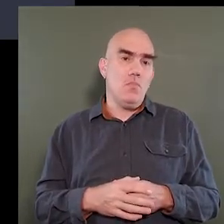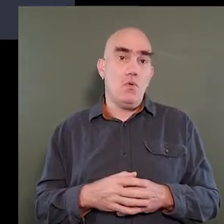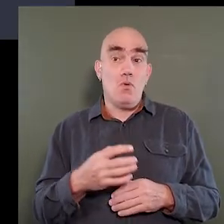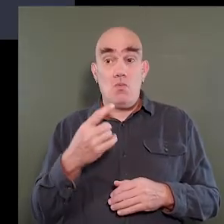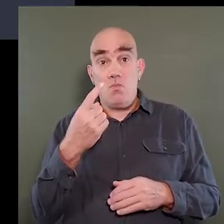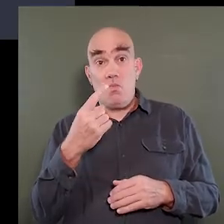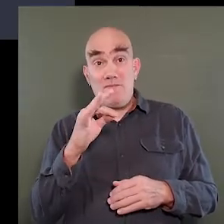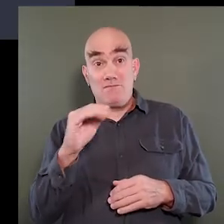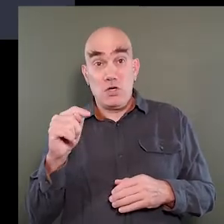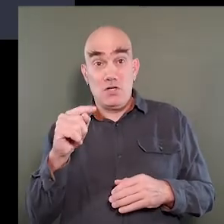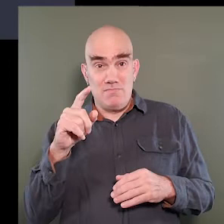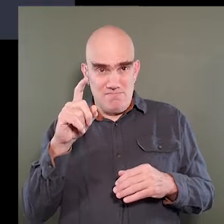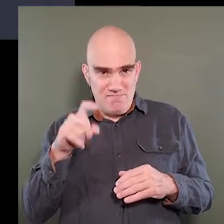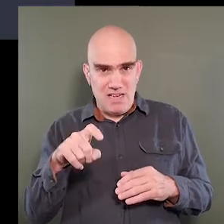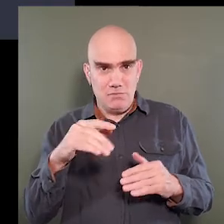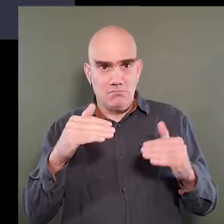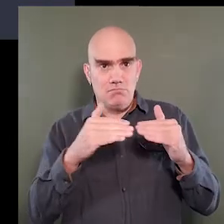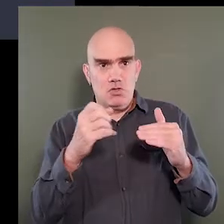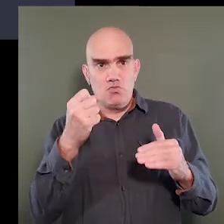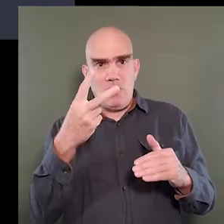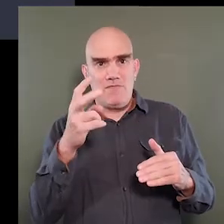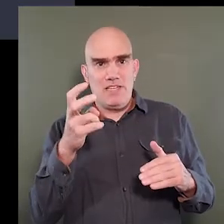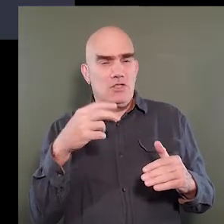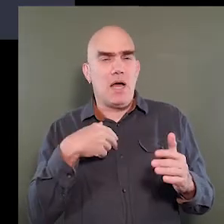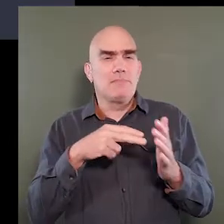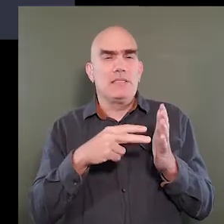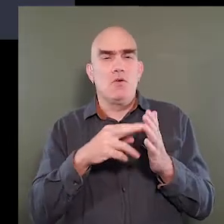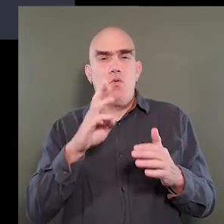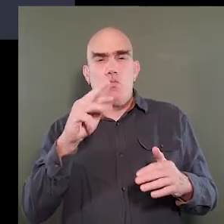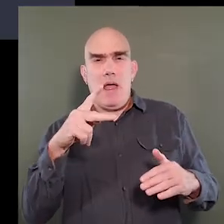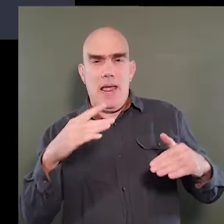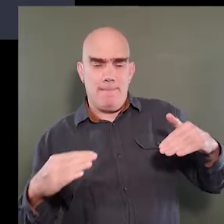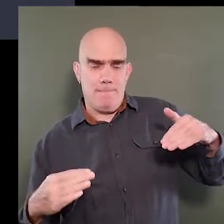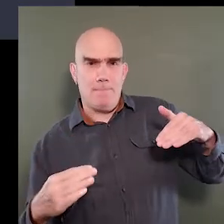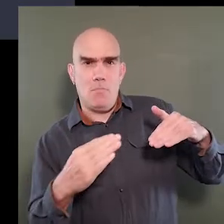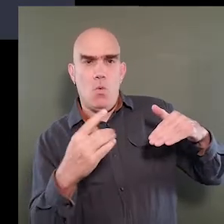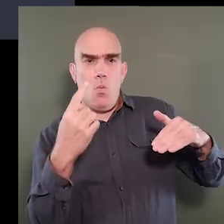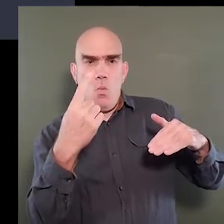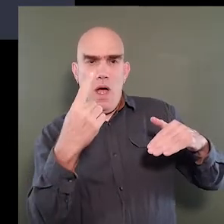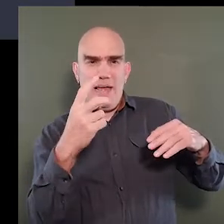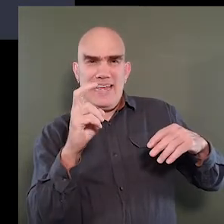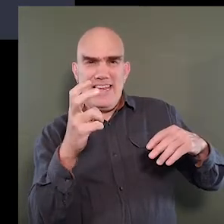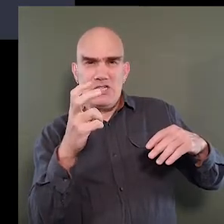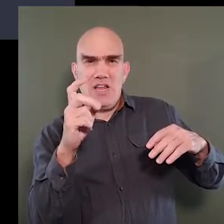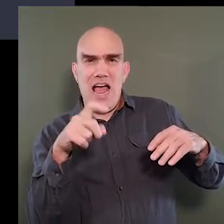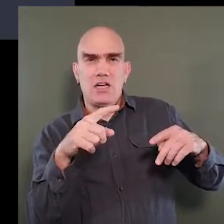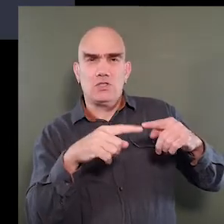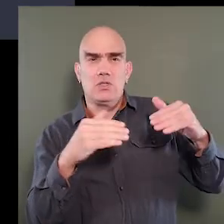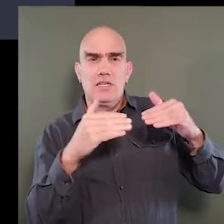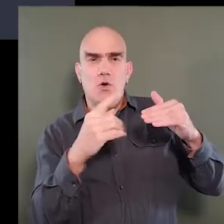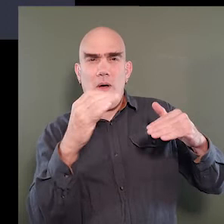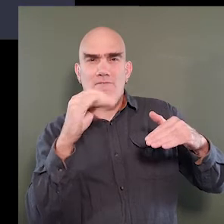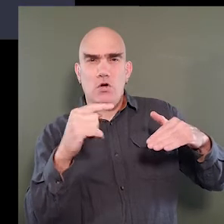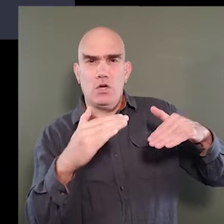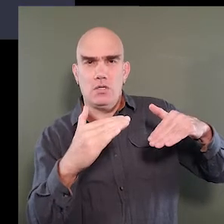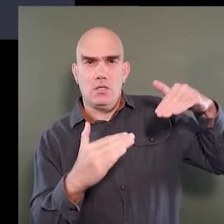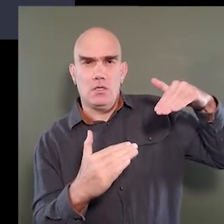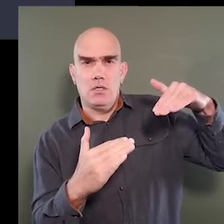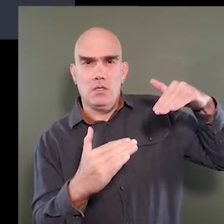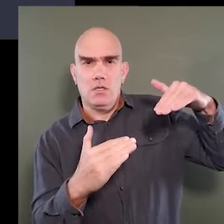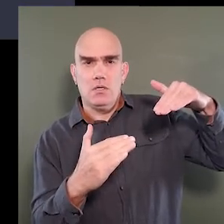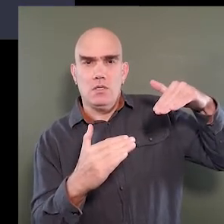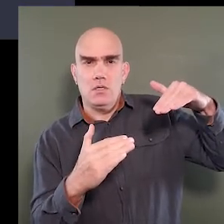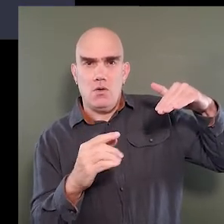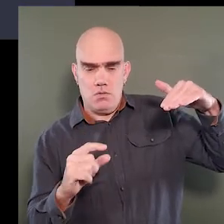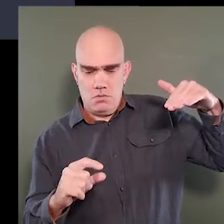foot has to go out 12 inches. I'm sorry, a ramp that goes up one inch has to go out one foot. So that's a one to 12 slope